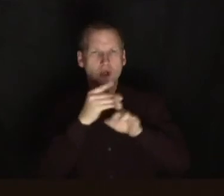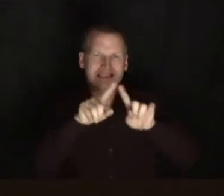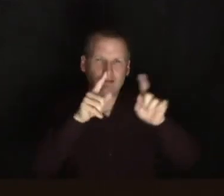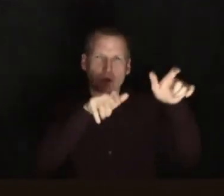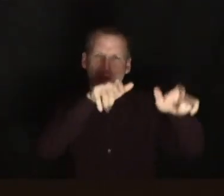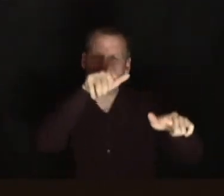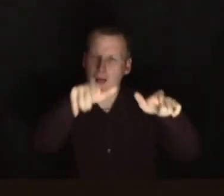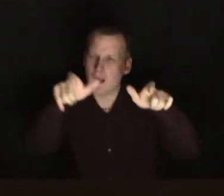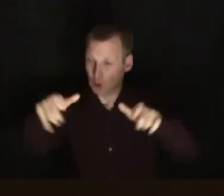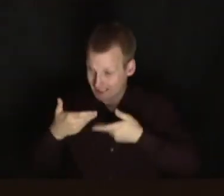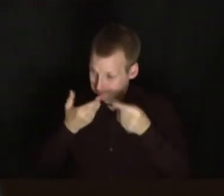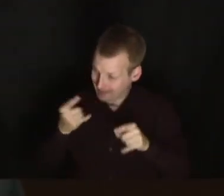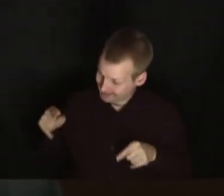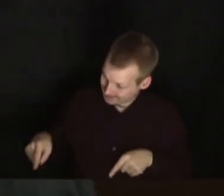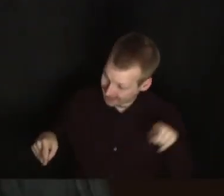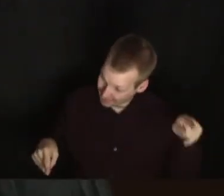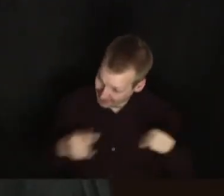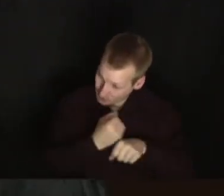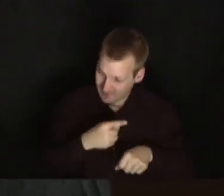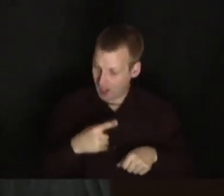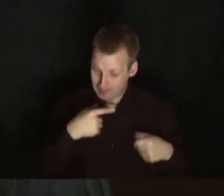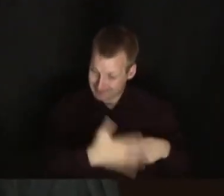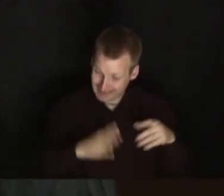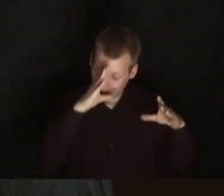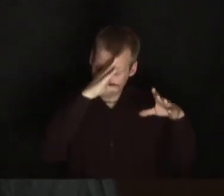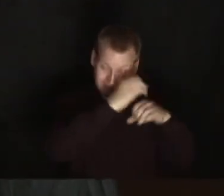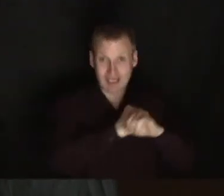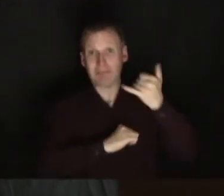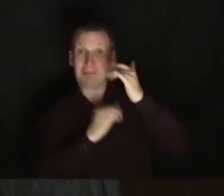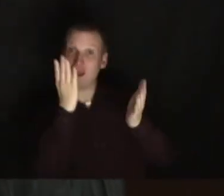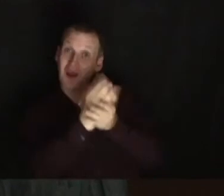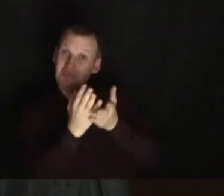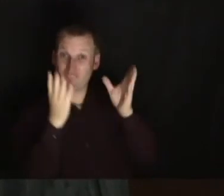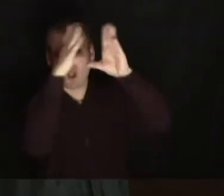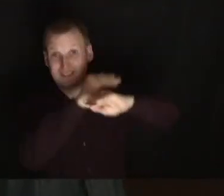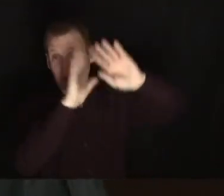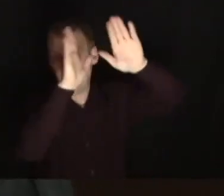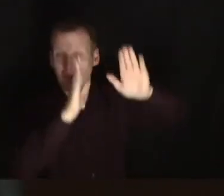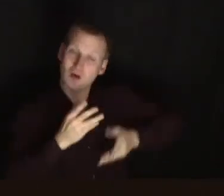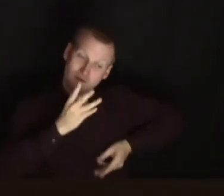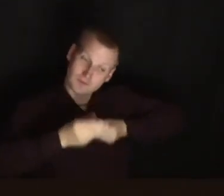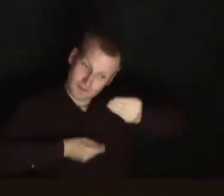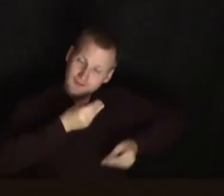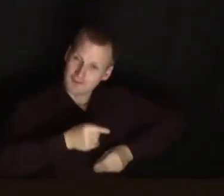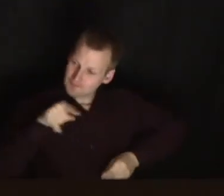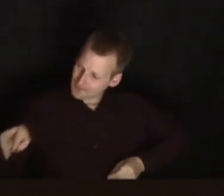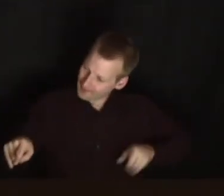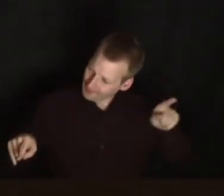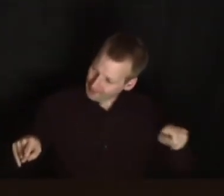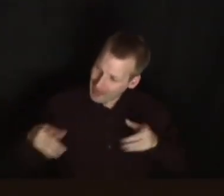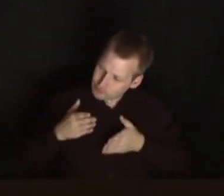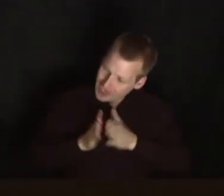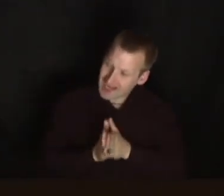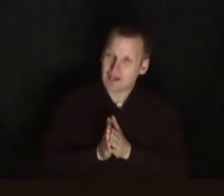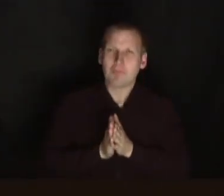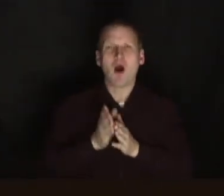explaining that's what they're doing. They haven't just fallen asleep. Unless they have, then you can explain that. So in these last few minutes, I just thought I'd